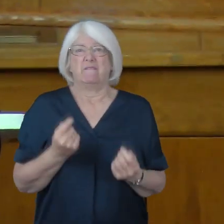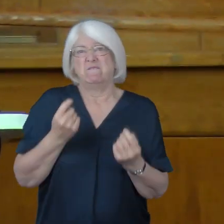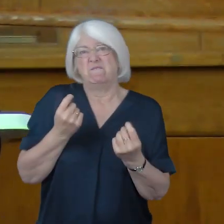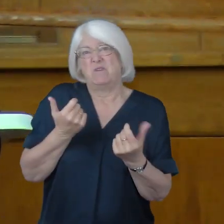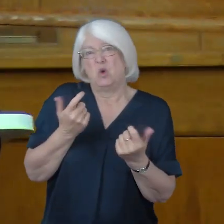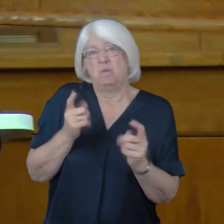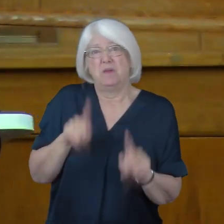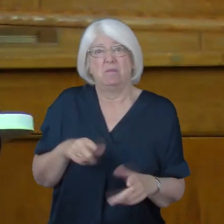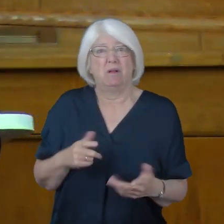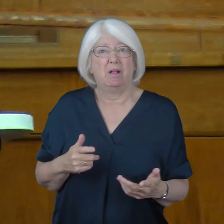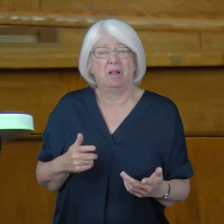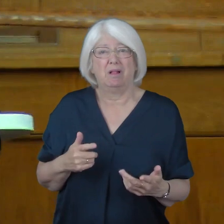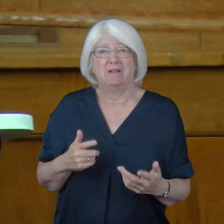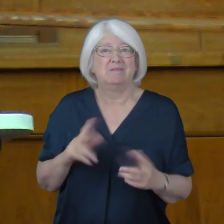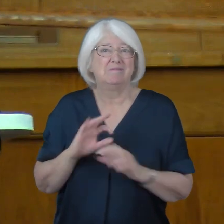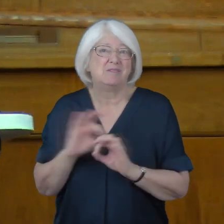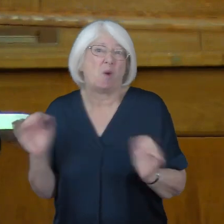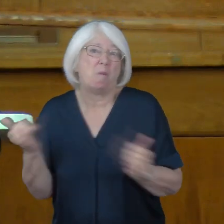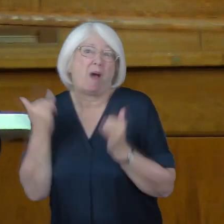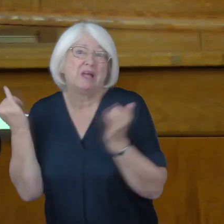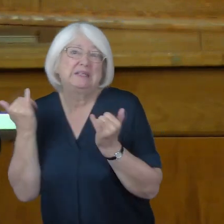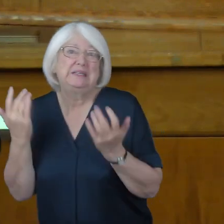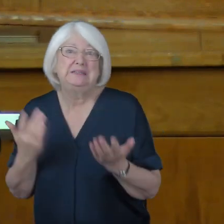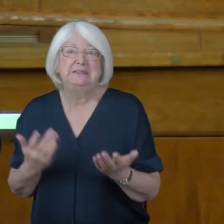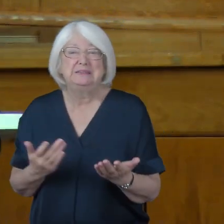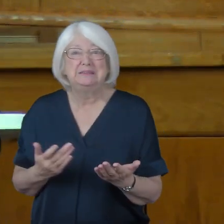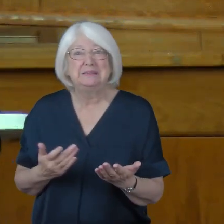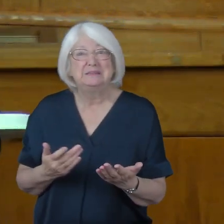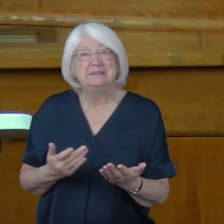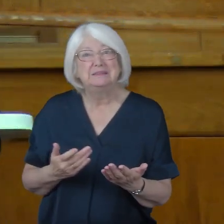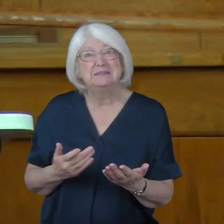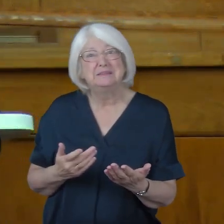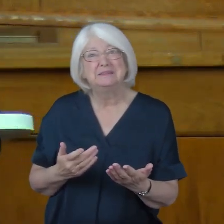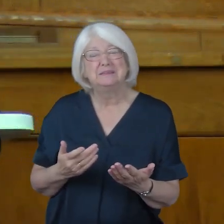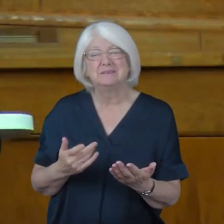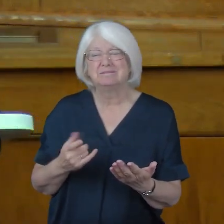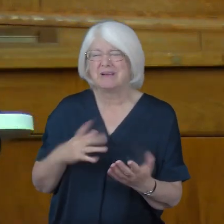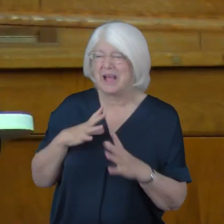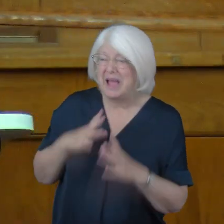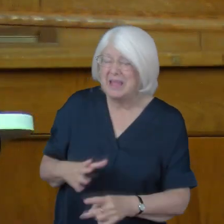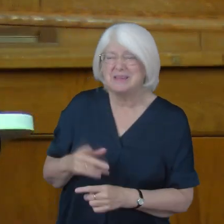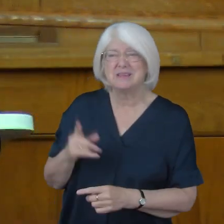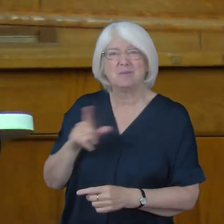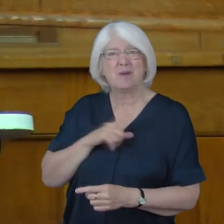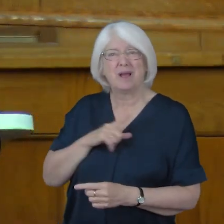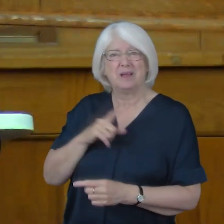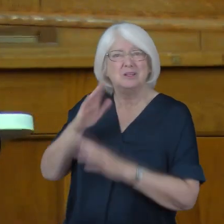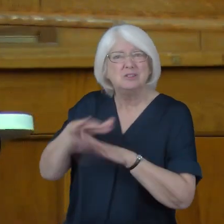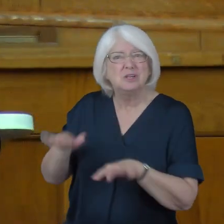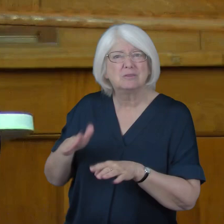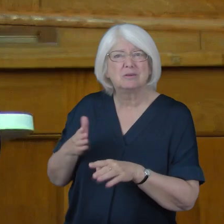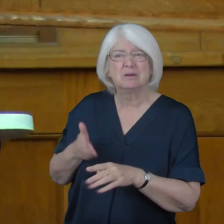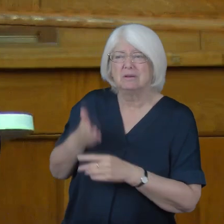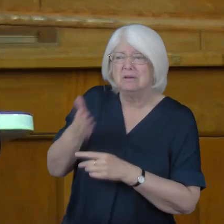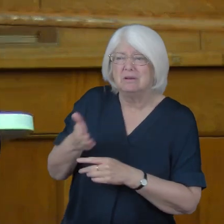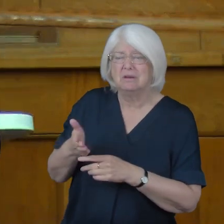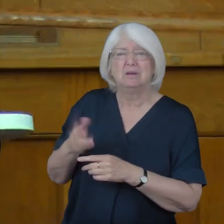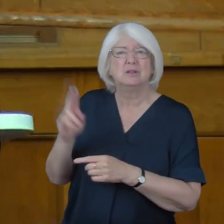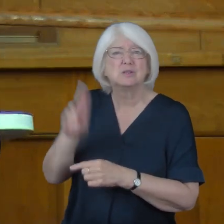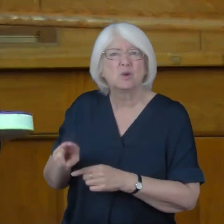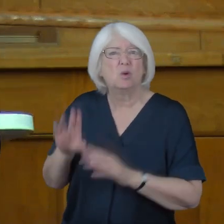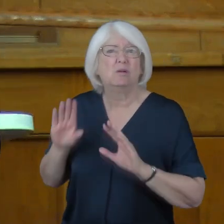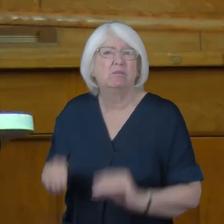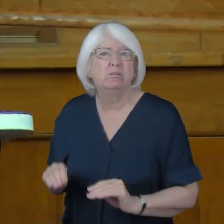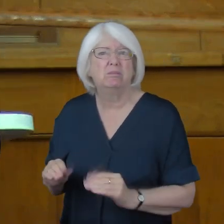that were meant to be with them. I hate it because children's schooling has been disrupted. I hate it because